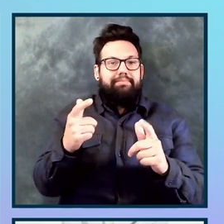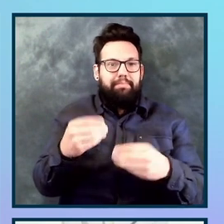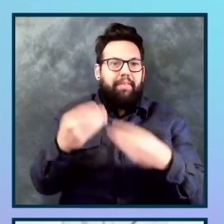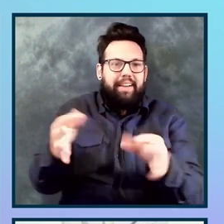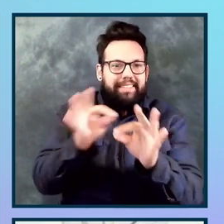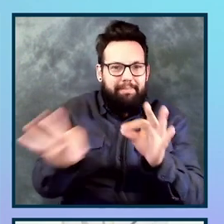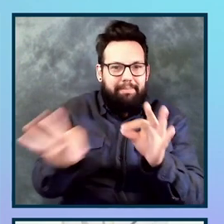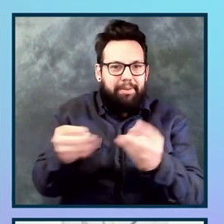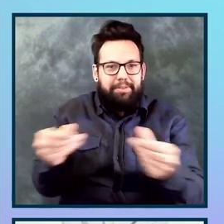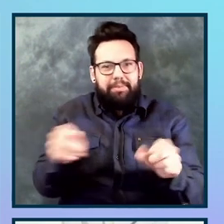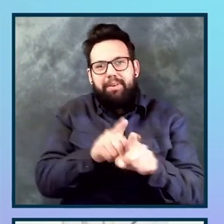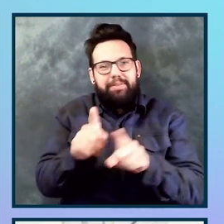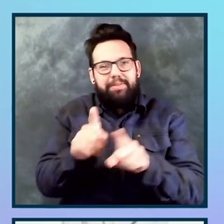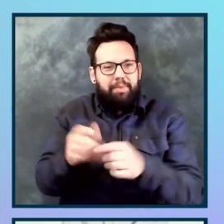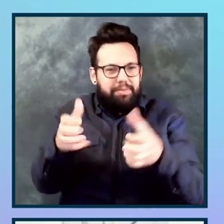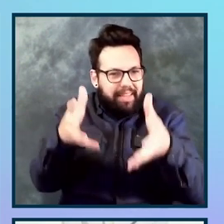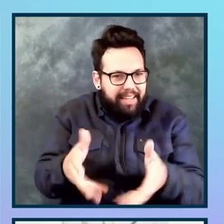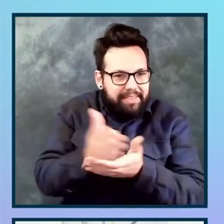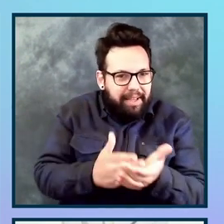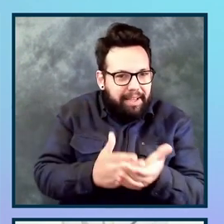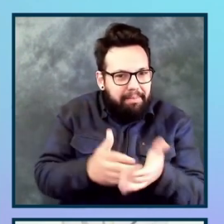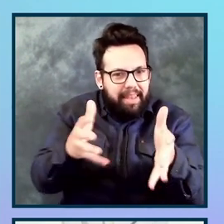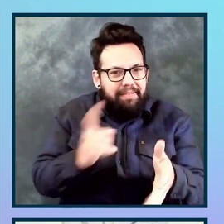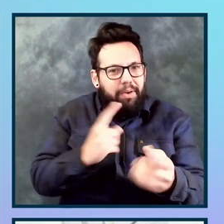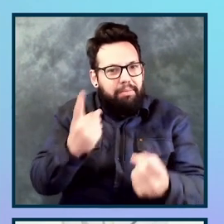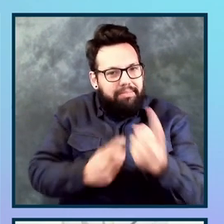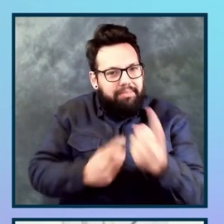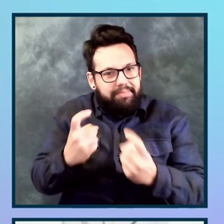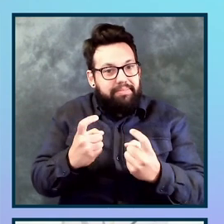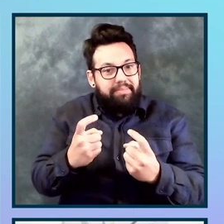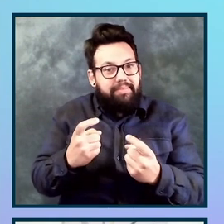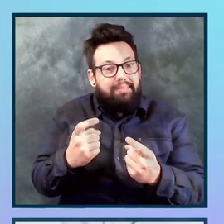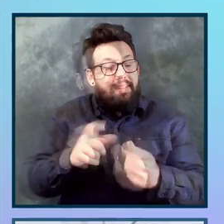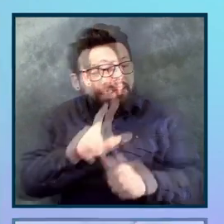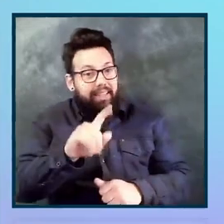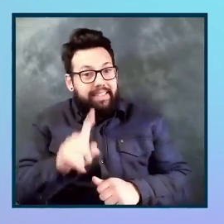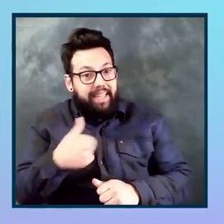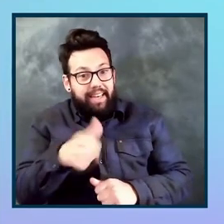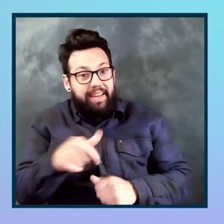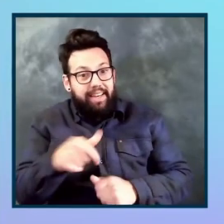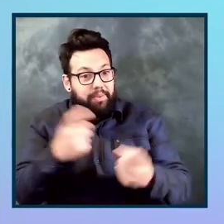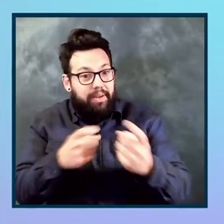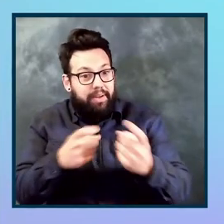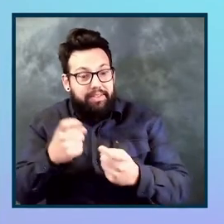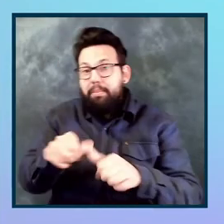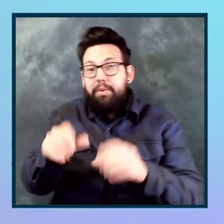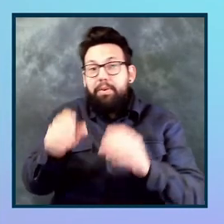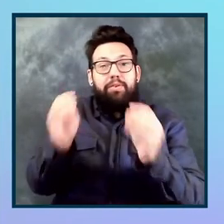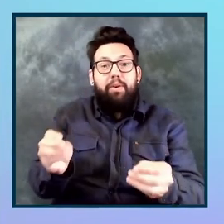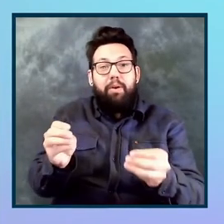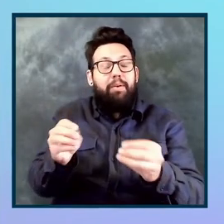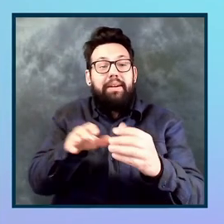said, I do want to leave some time for Q and a, are there any questions coming in, Liz? Remember no accessibility broken